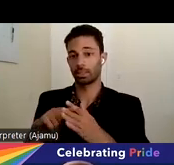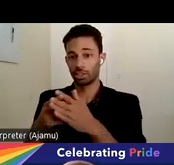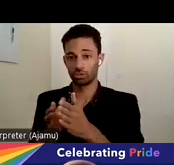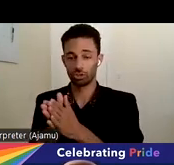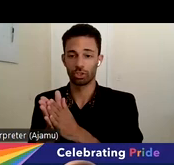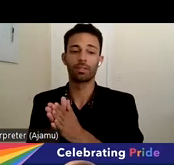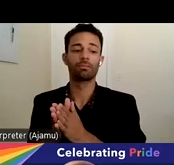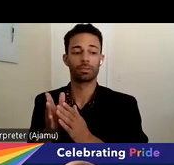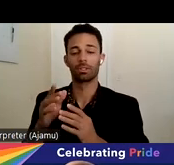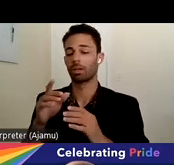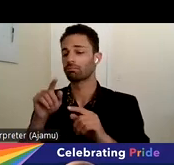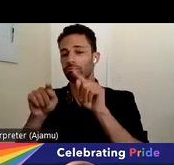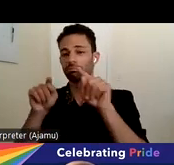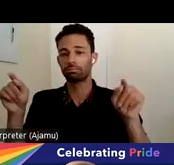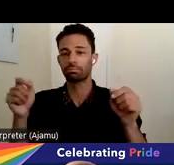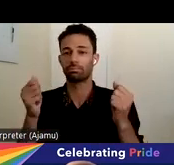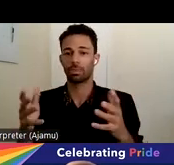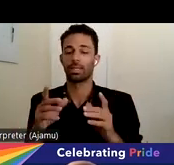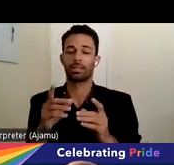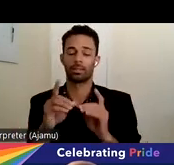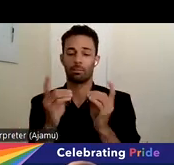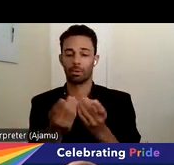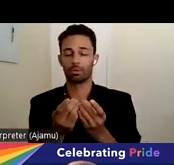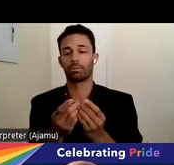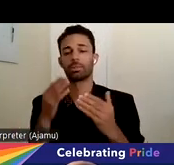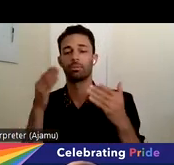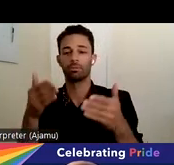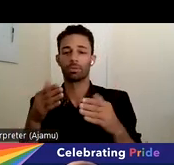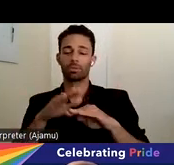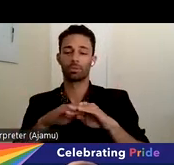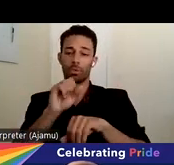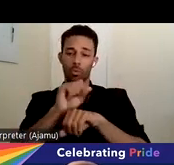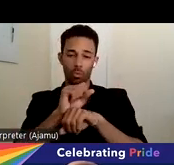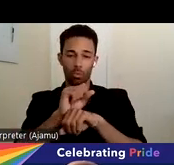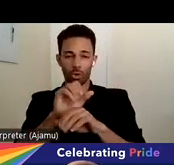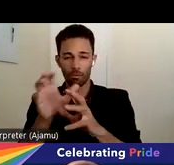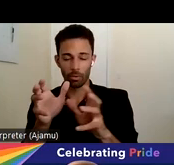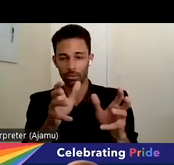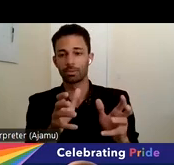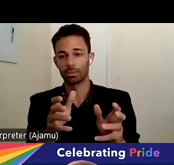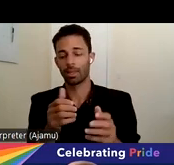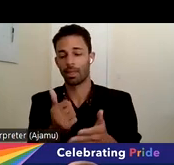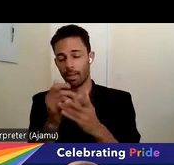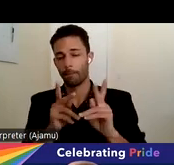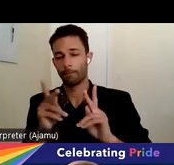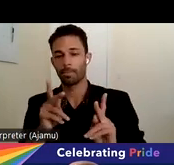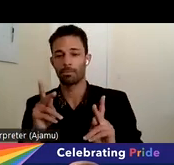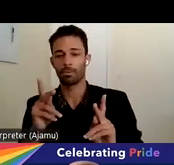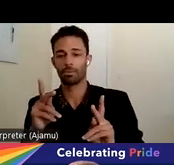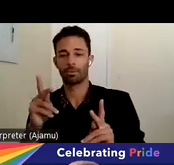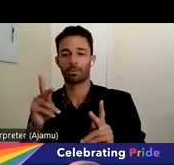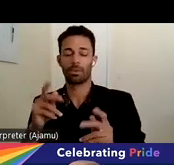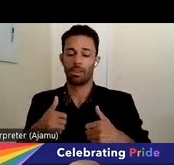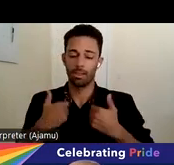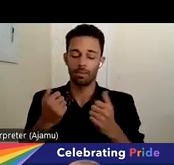among many departments, focused on workforce and other home and community-based supports that help people live safely and